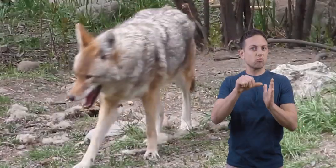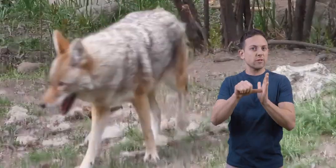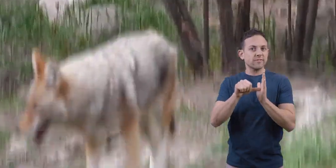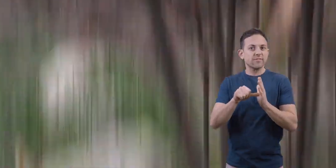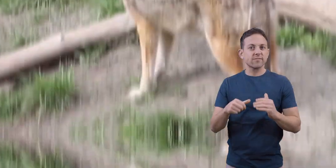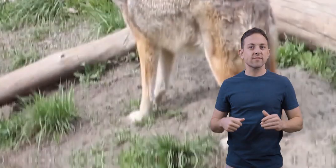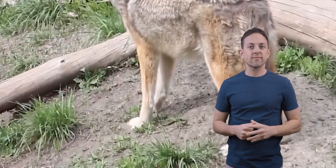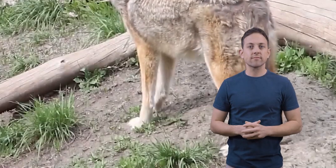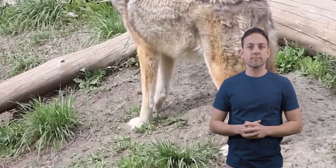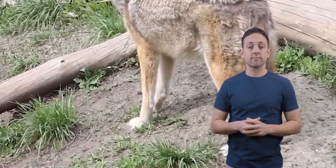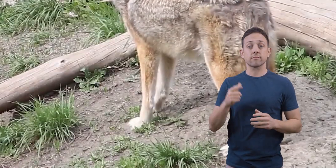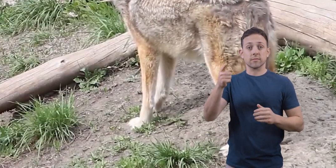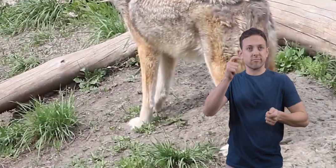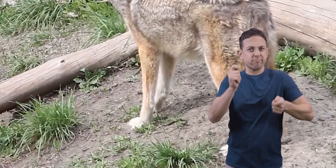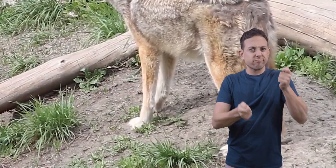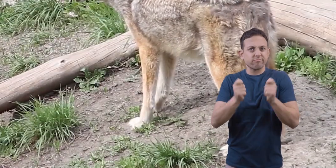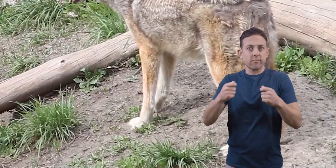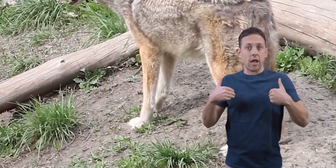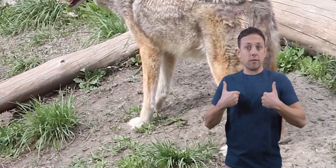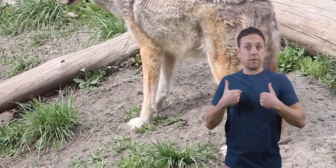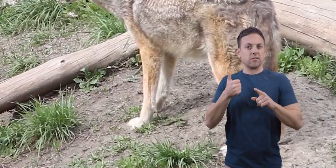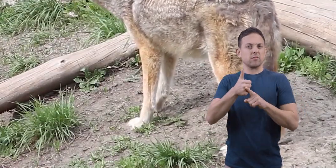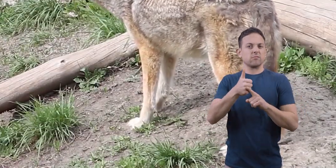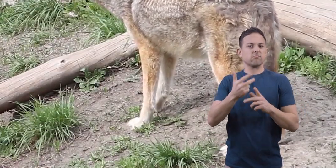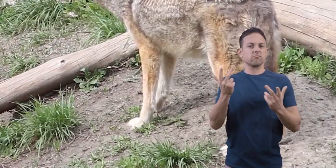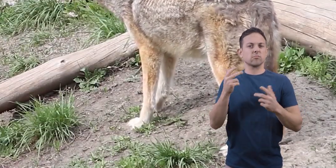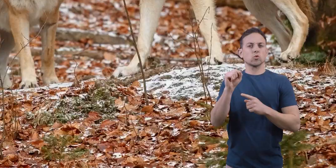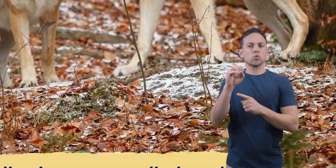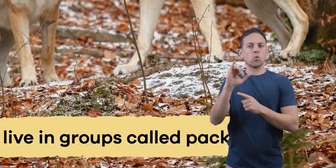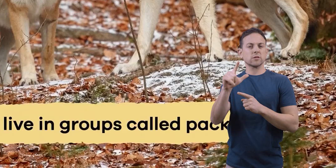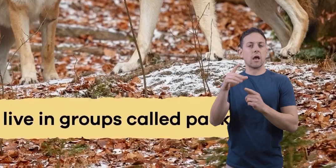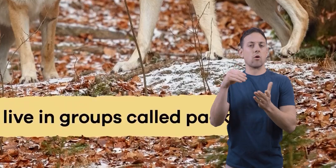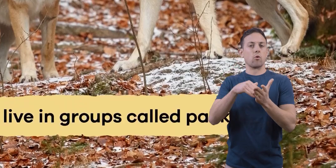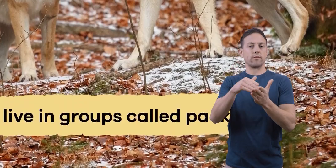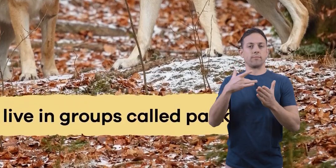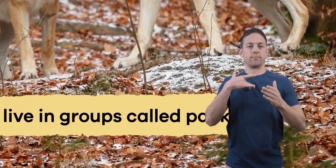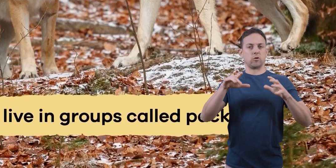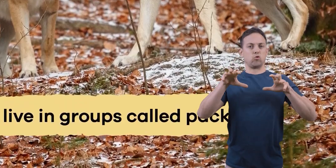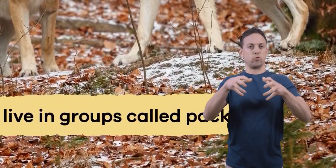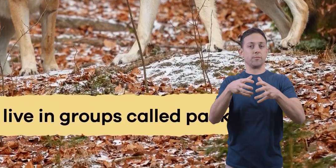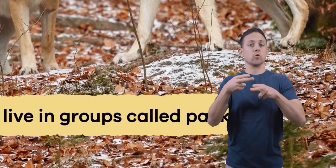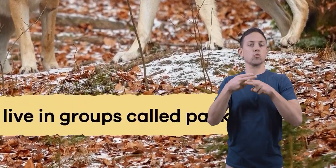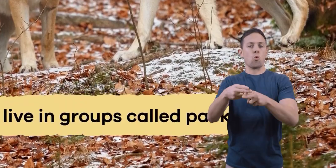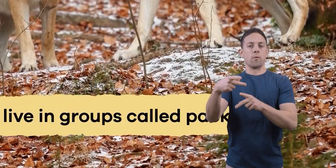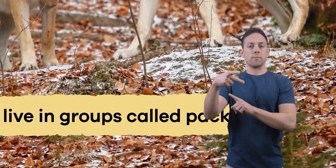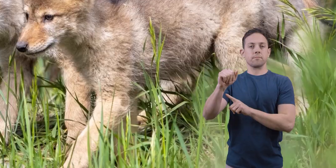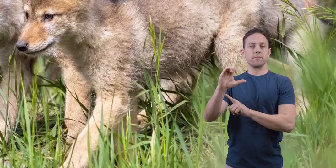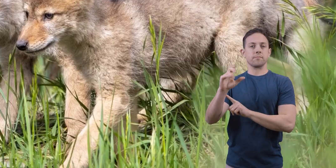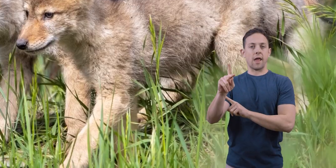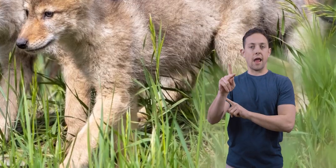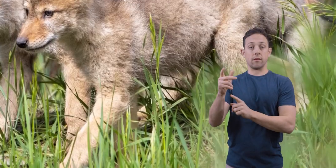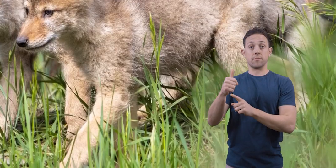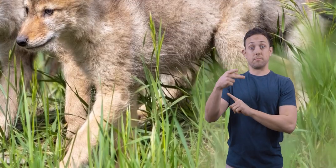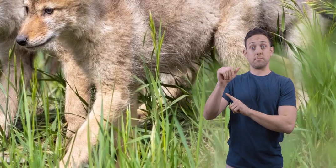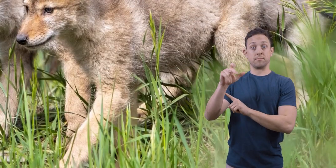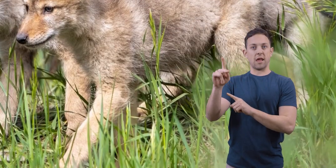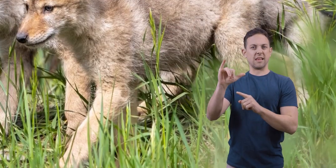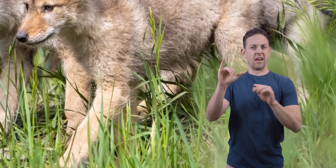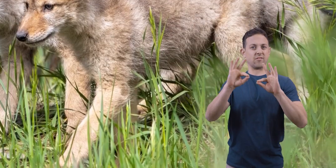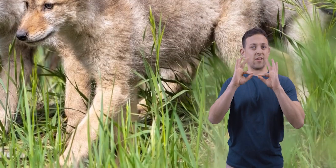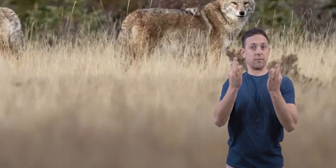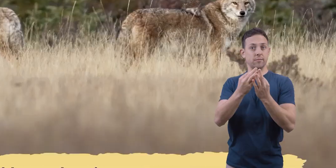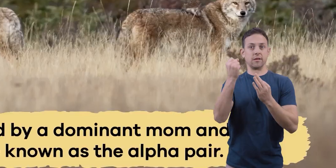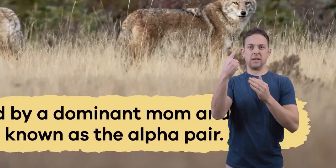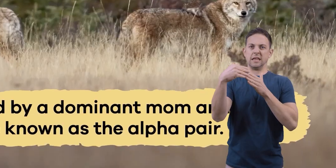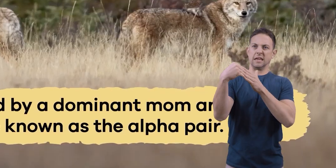impressive. These adaptable animals are social and often live in groups called packs. A pack is like a